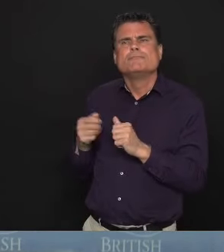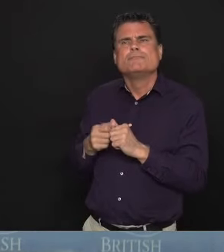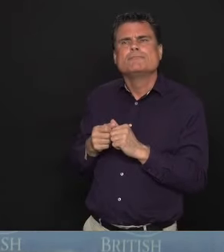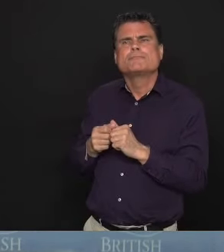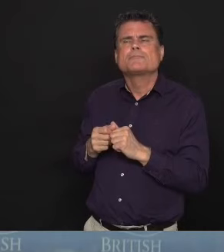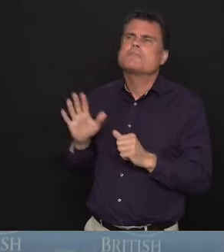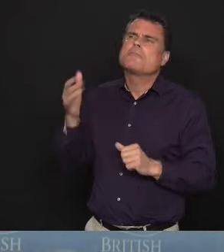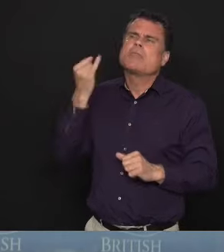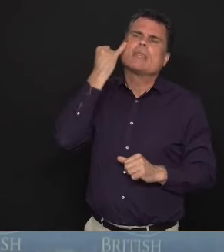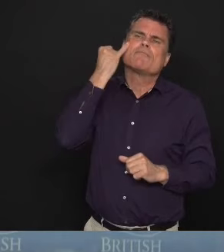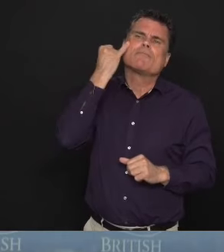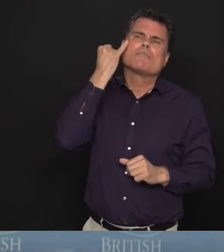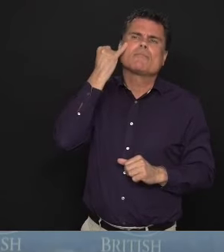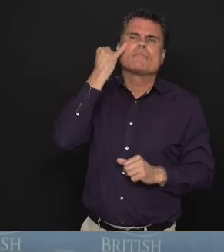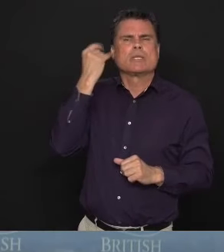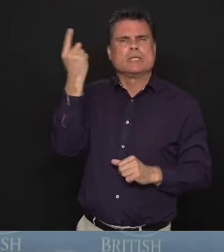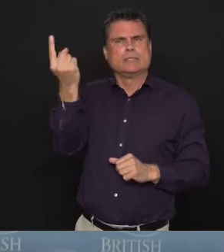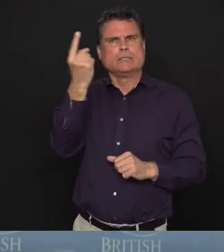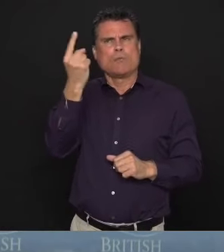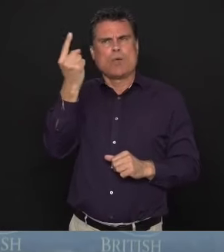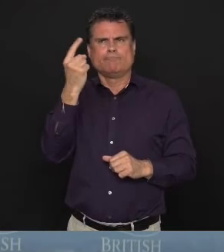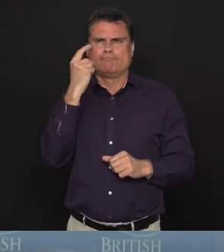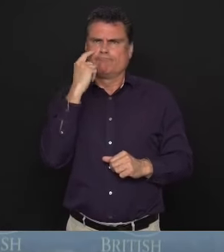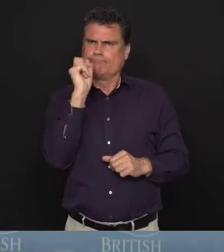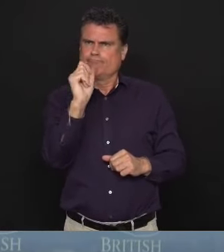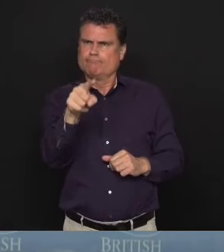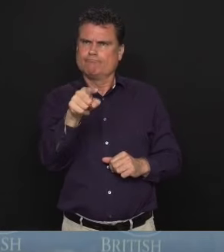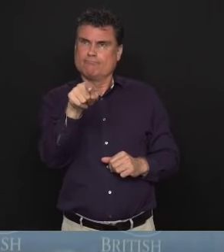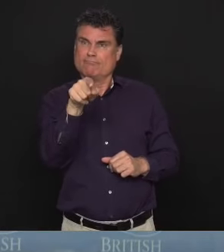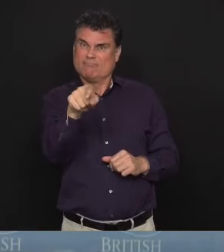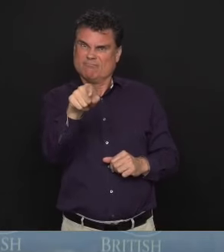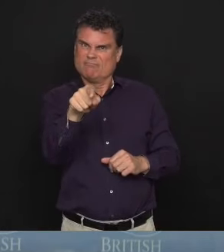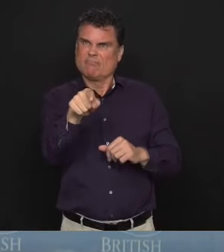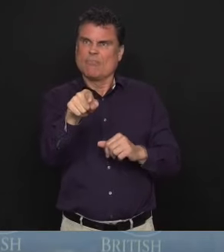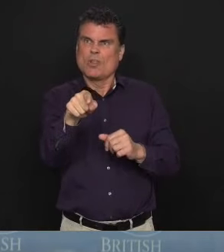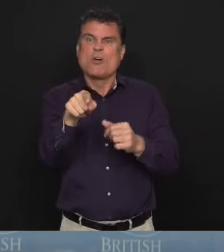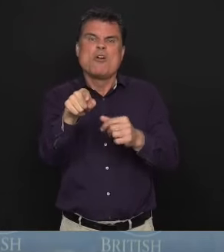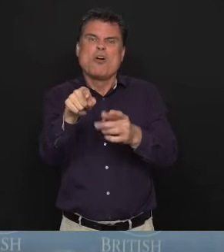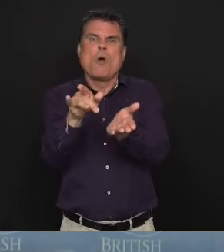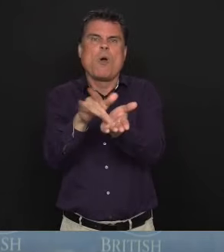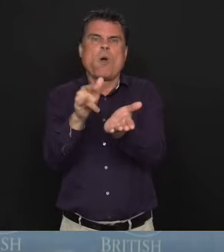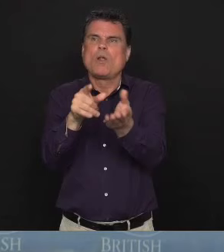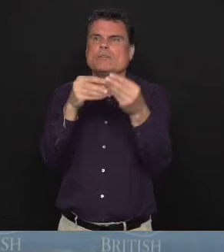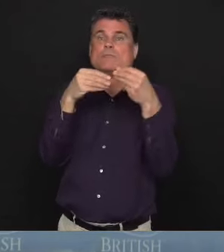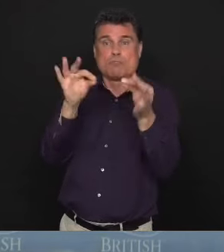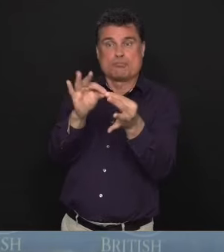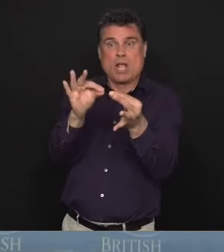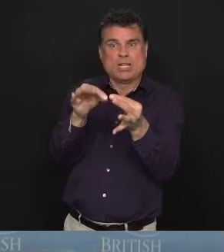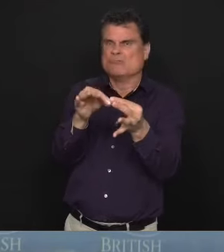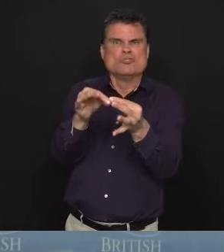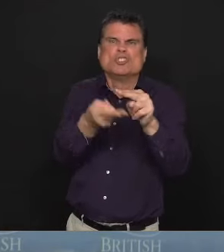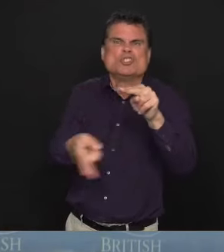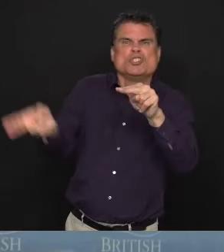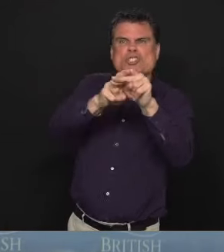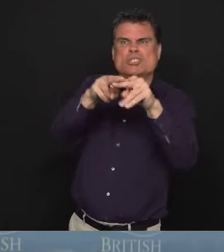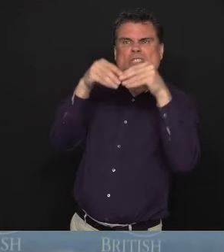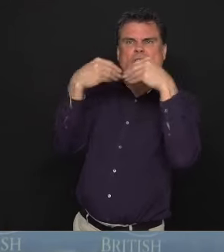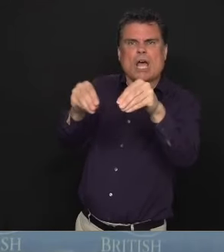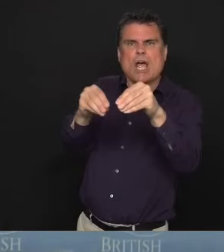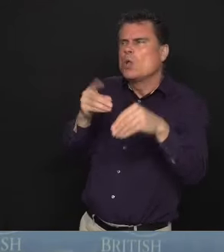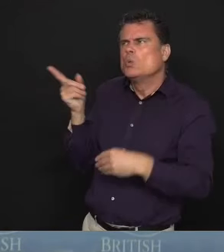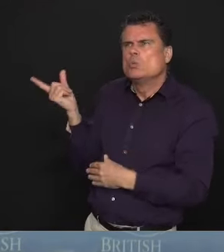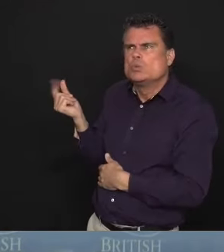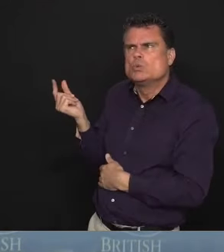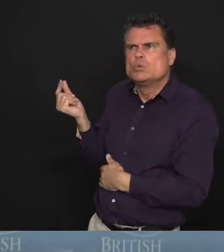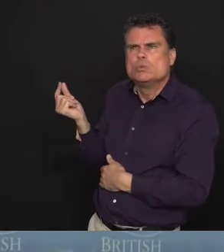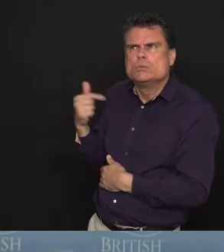experiences, you know, this gouging of products? Who do they call and then what happens next? Well, there's a number